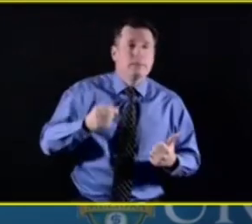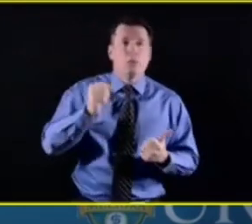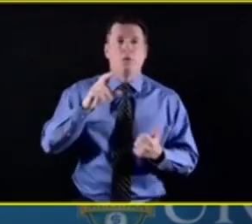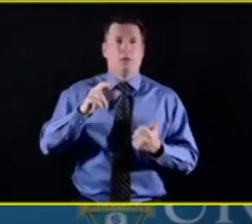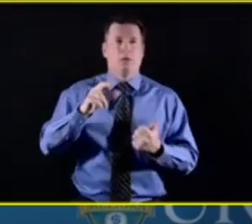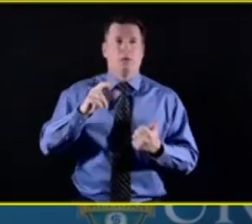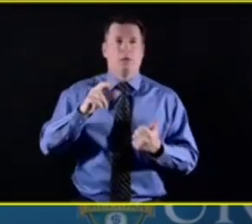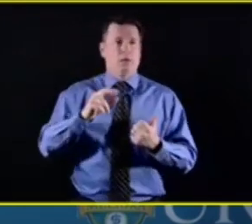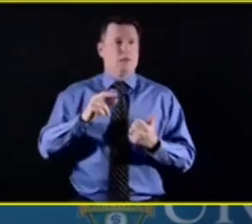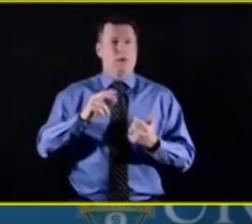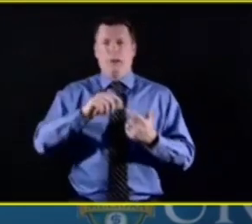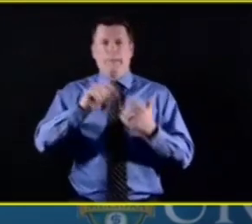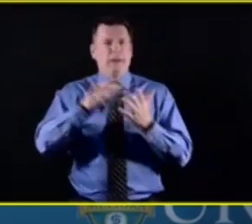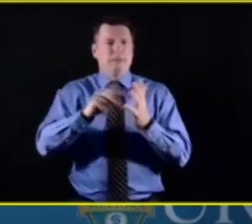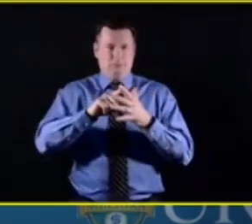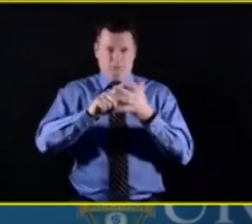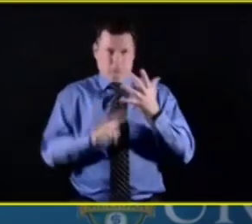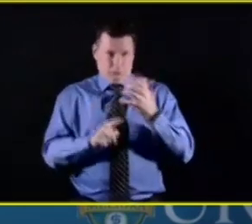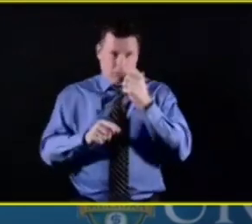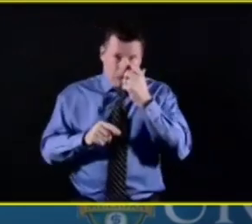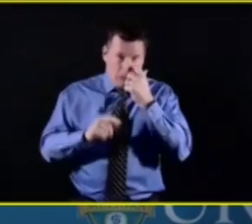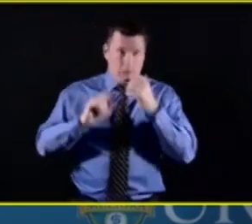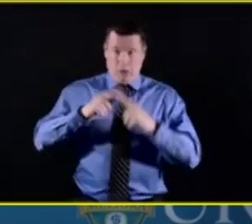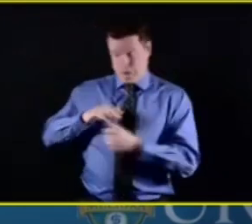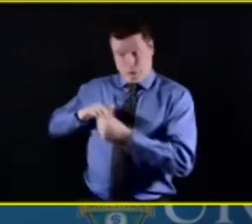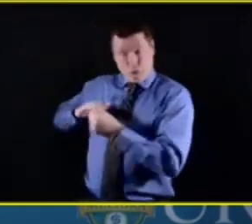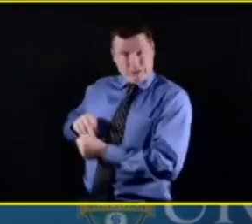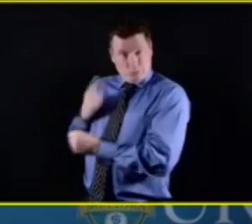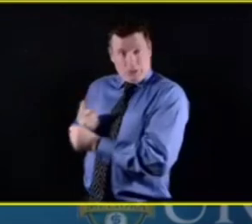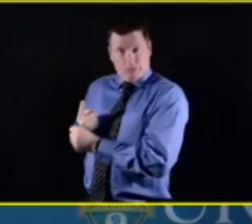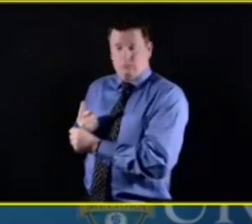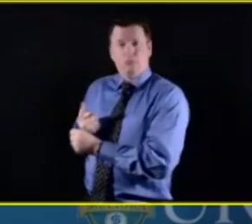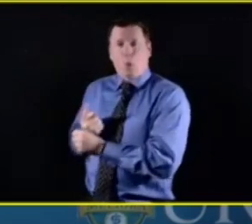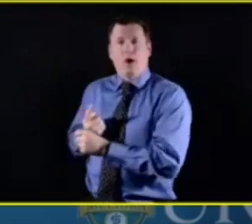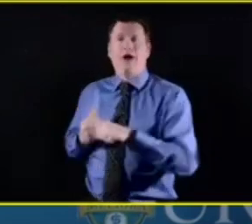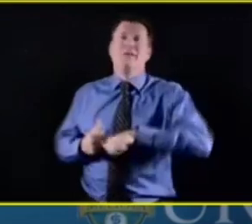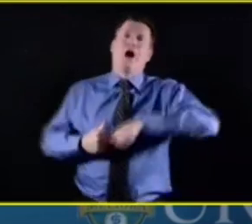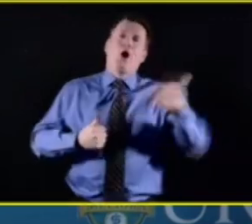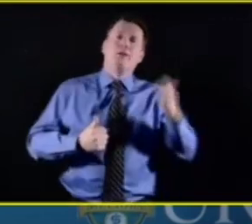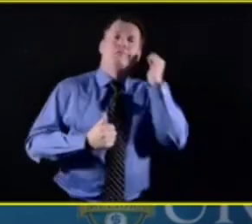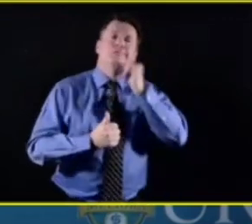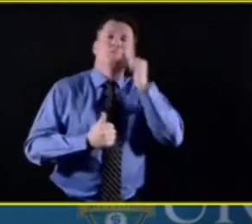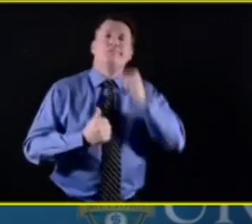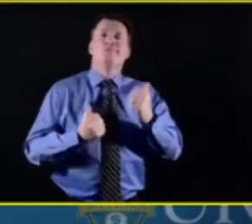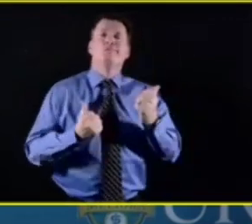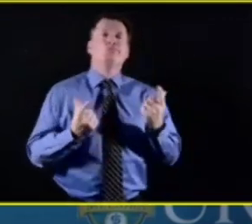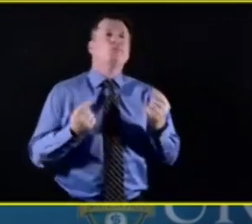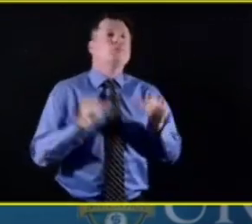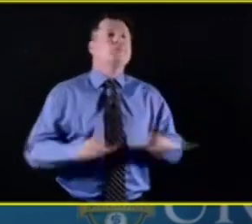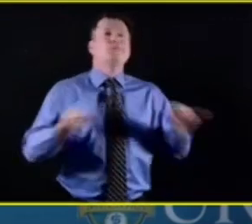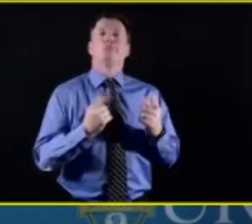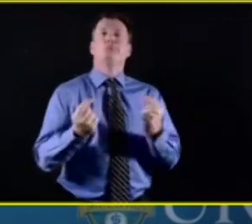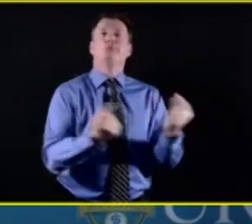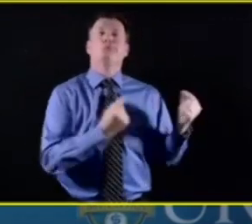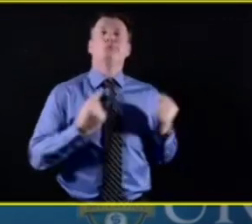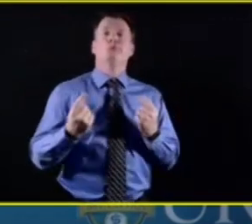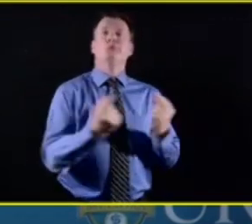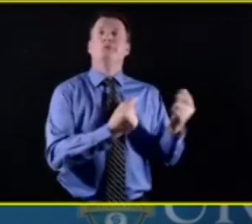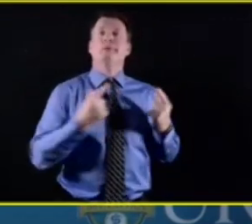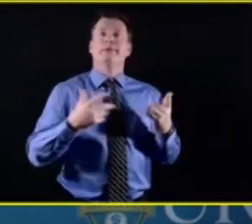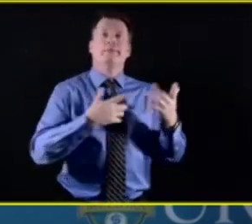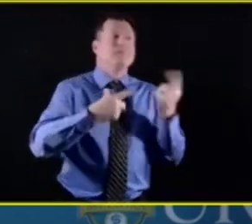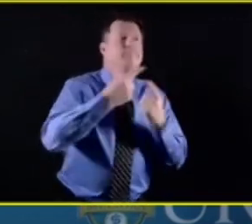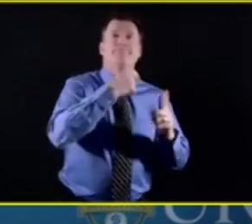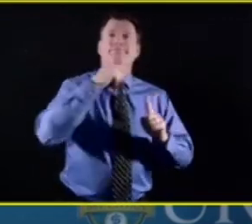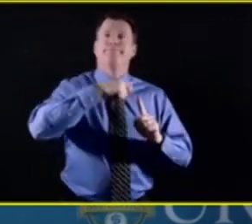lifestyle, in routine, presence of anxiety, depression, all these things can contribute